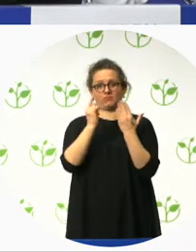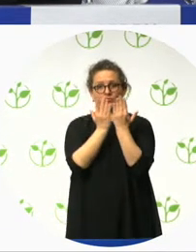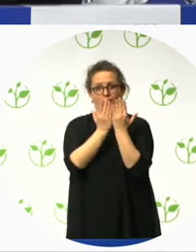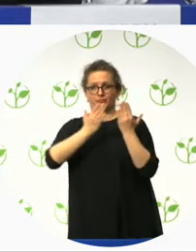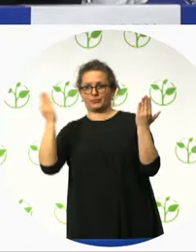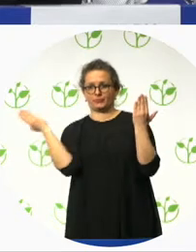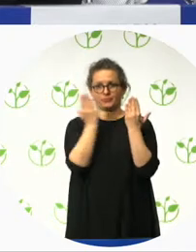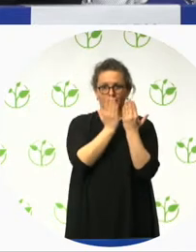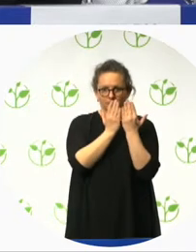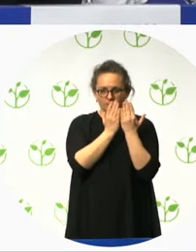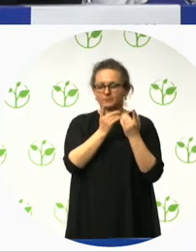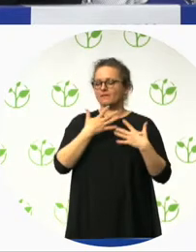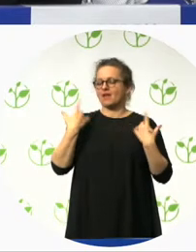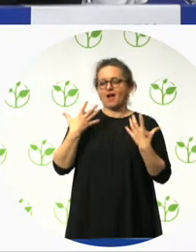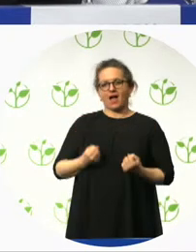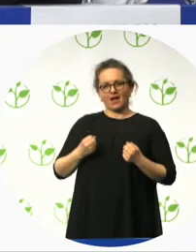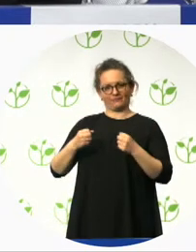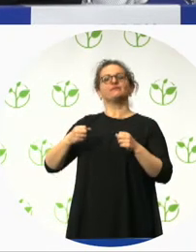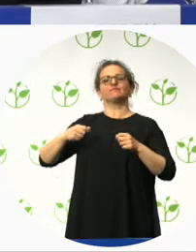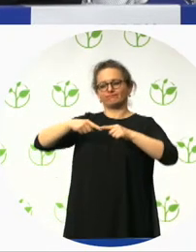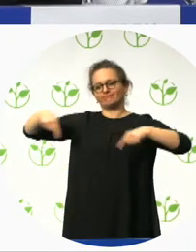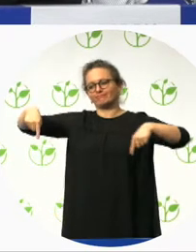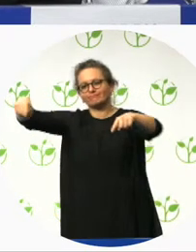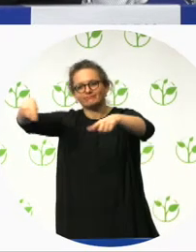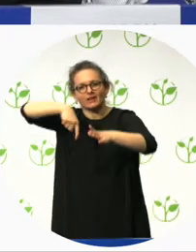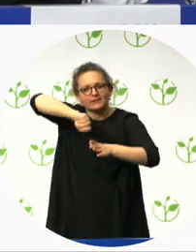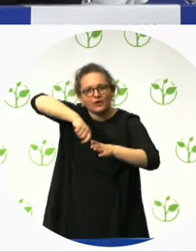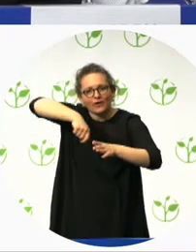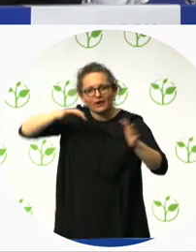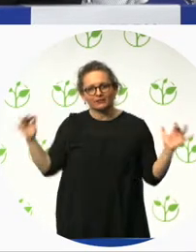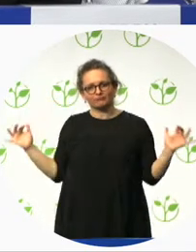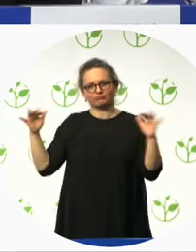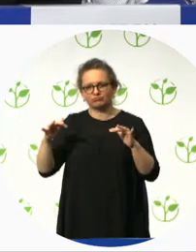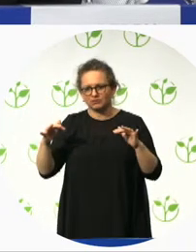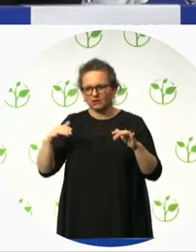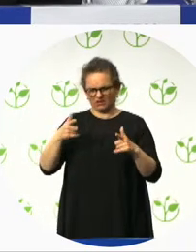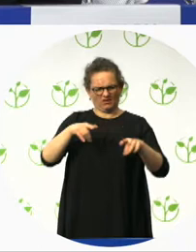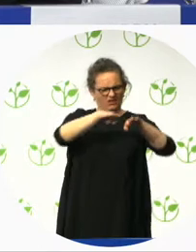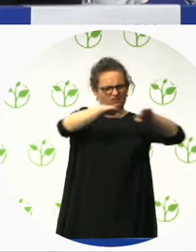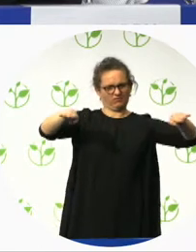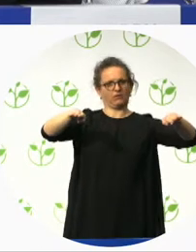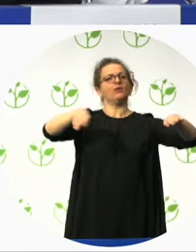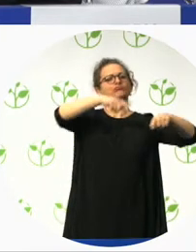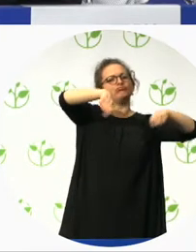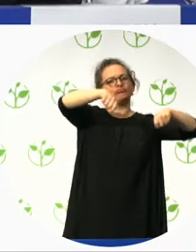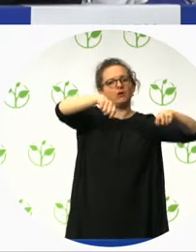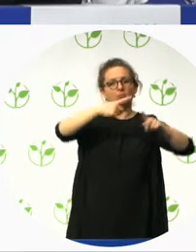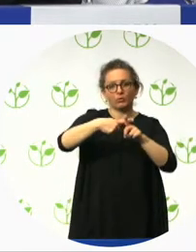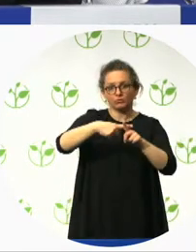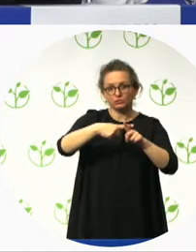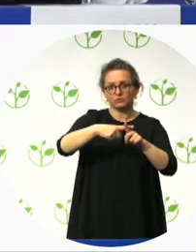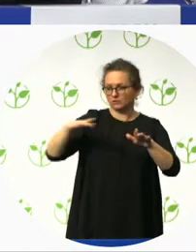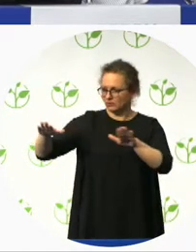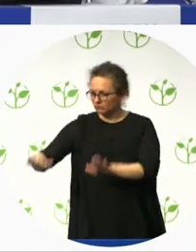two counters elevations there for people to use. But we also included a mirror above it on a specific angle so